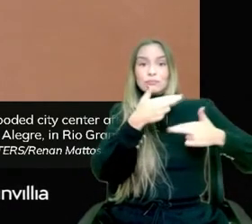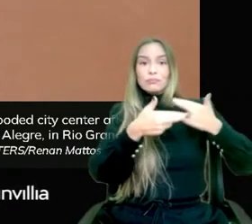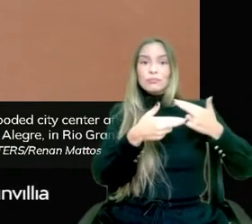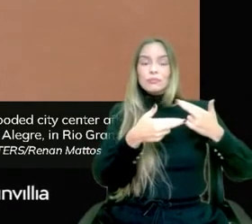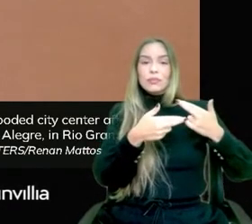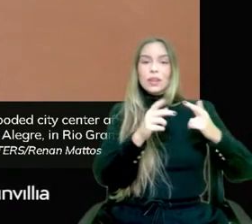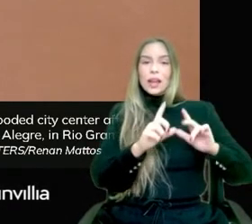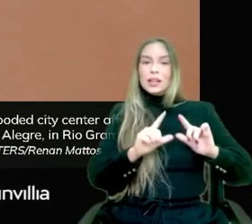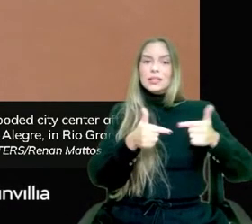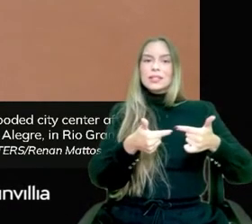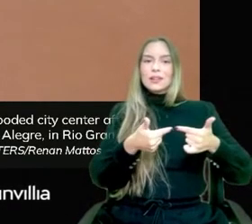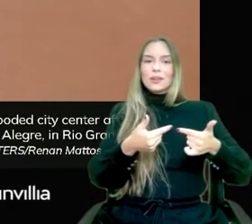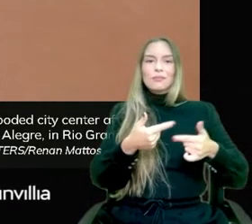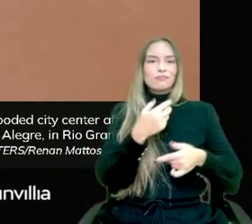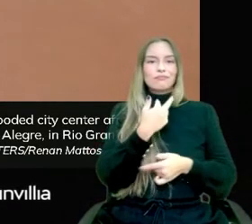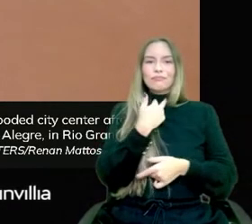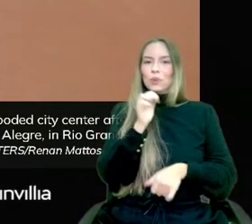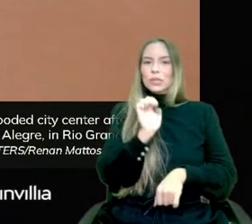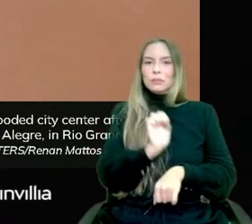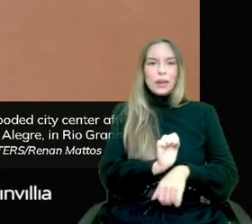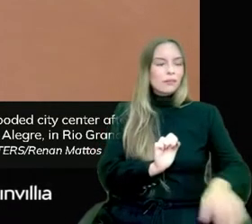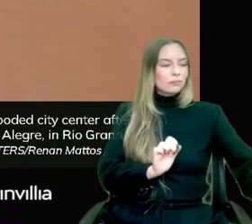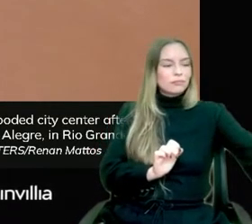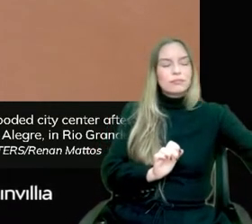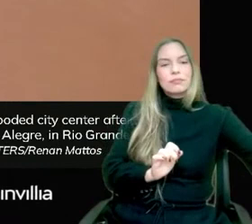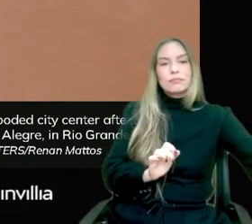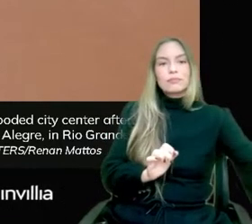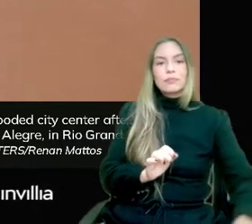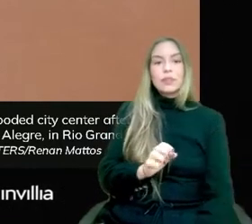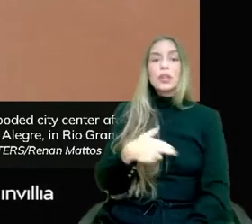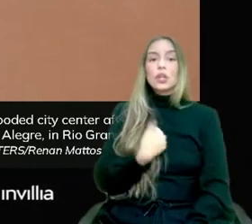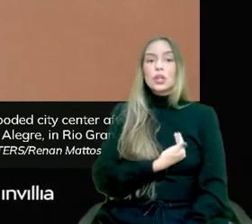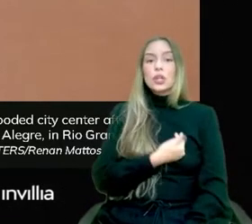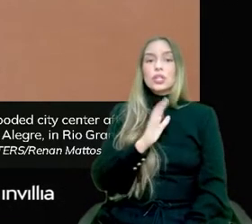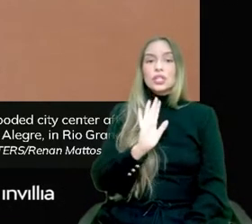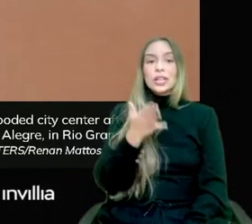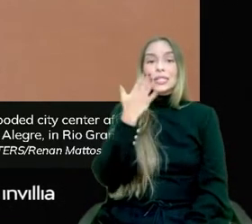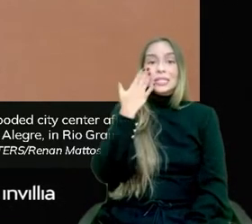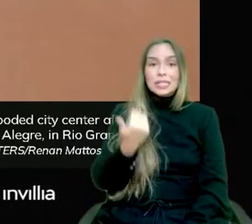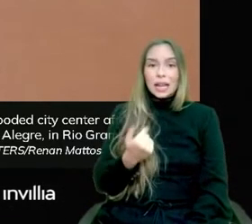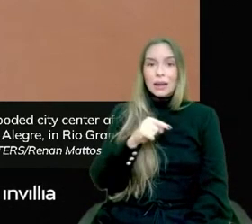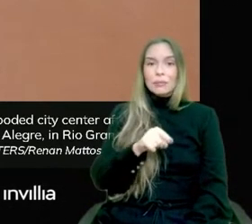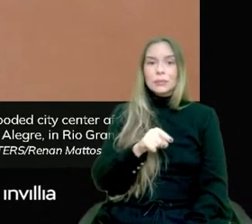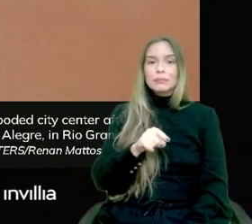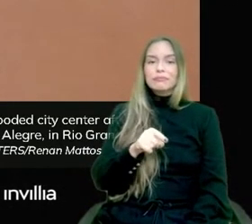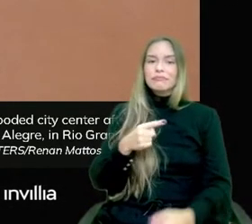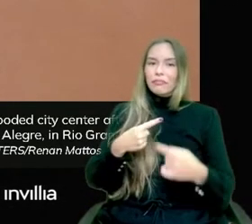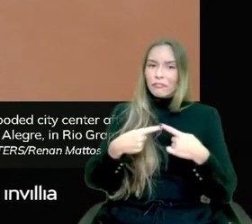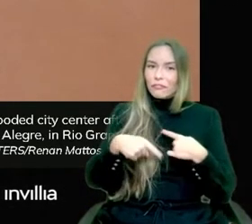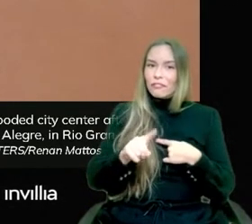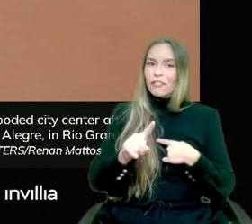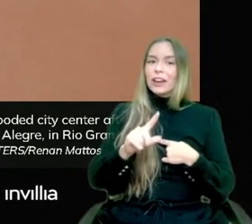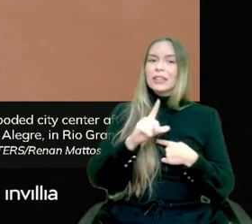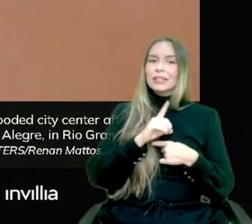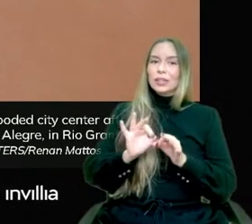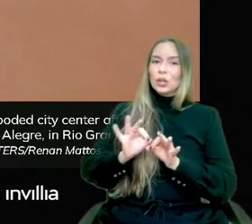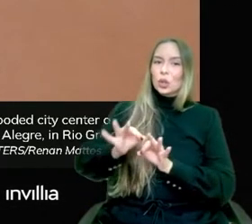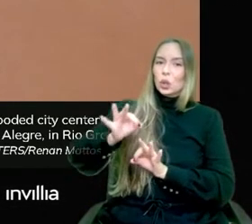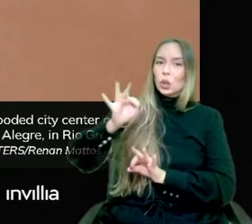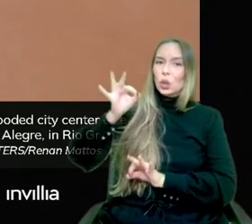We know that will be a long and expensive effort.